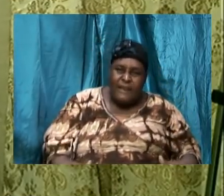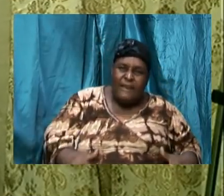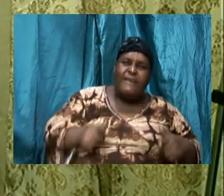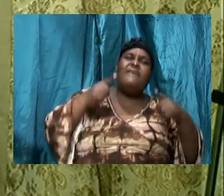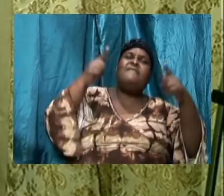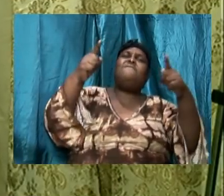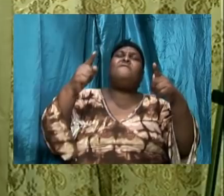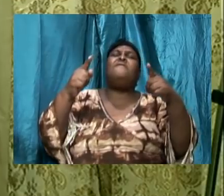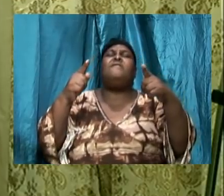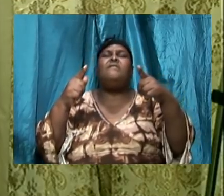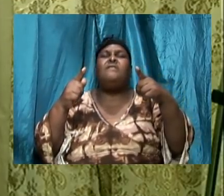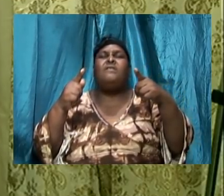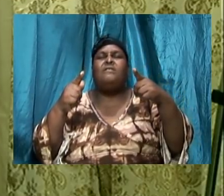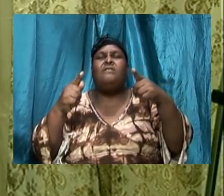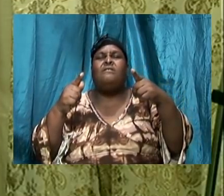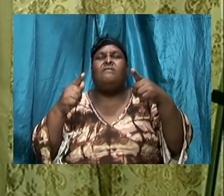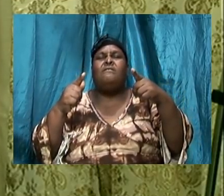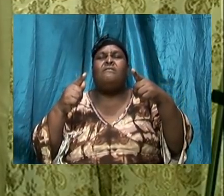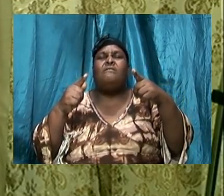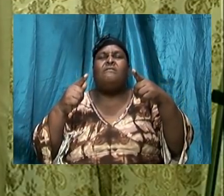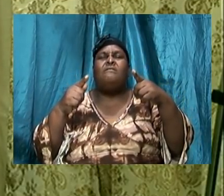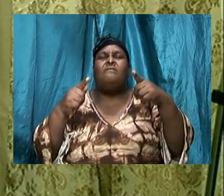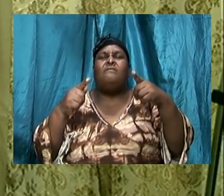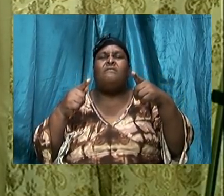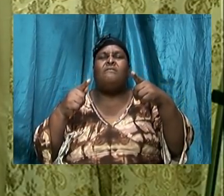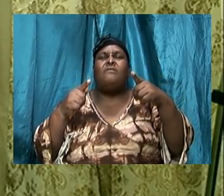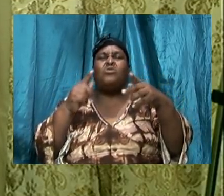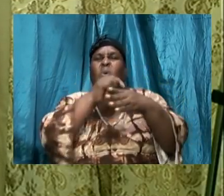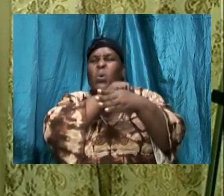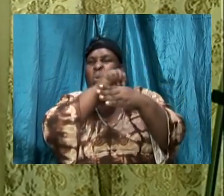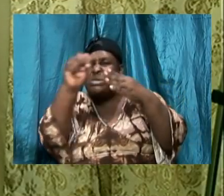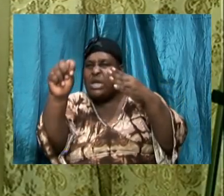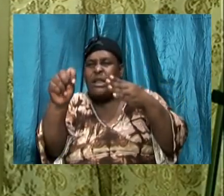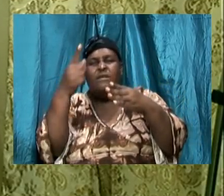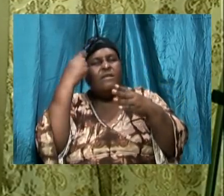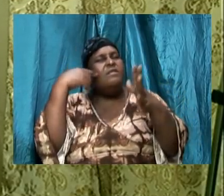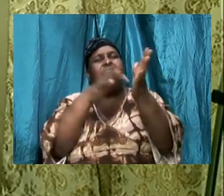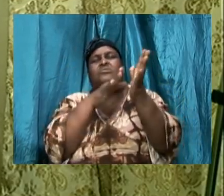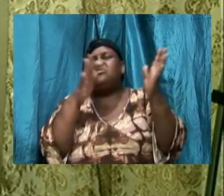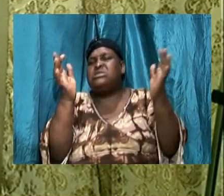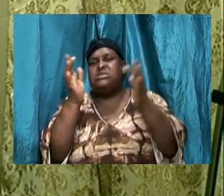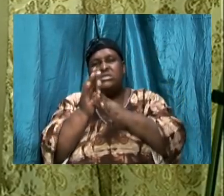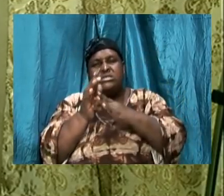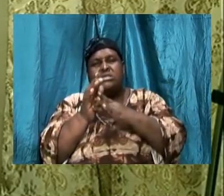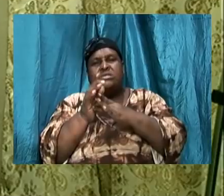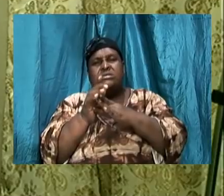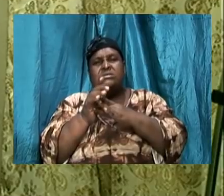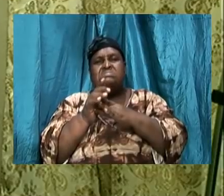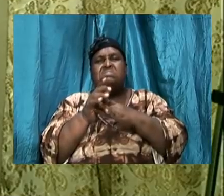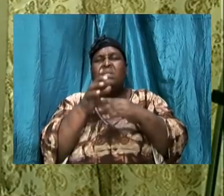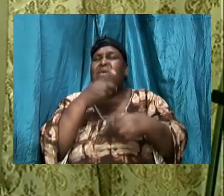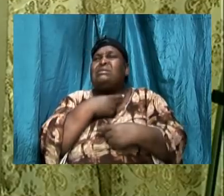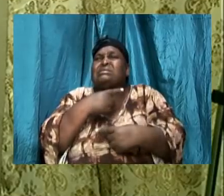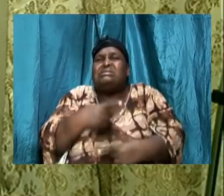not where we are supposed to be or where we want to be or where we know we can be the desire must chip in